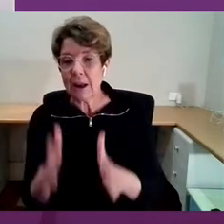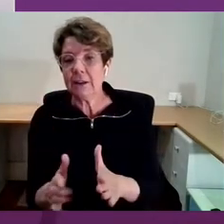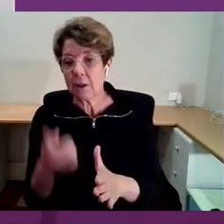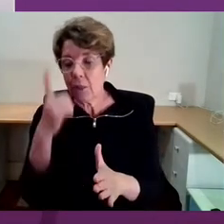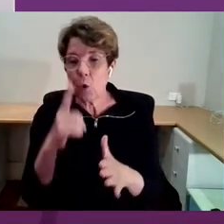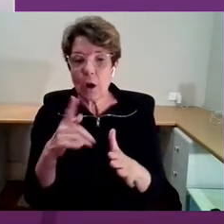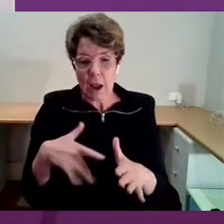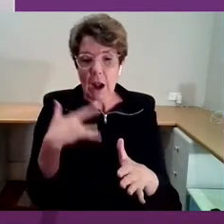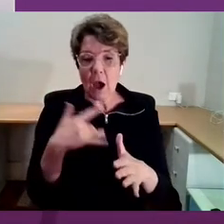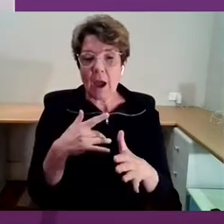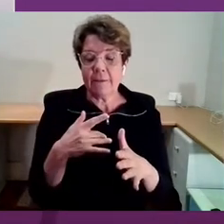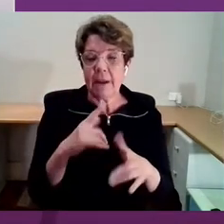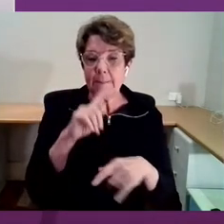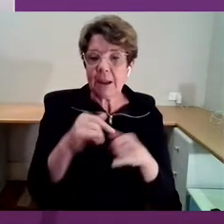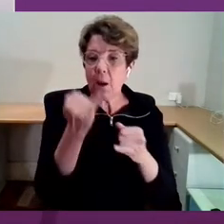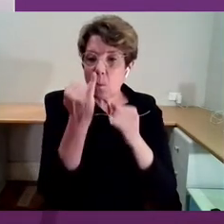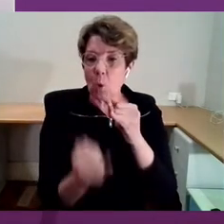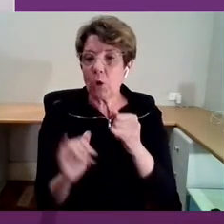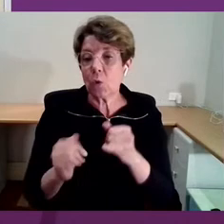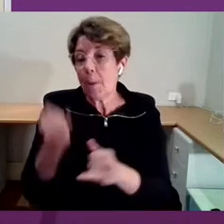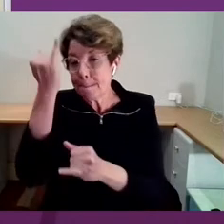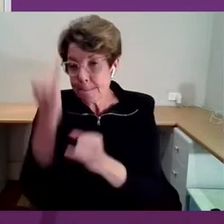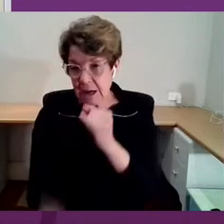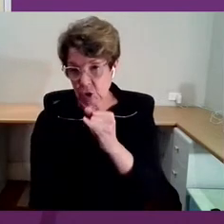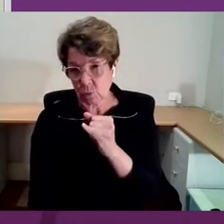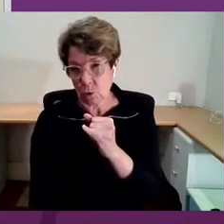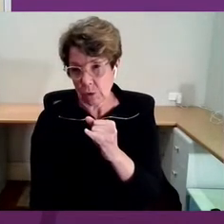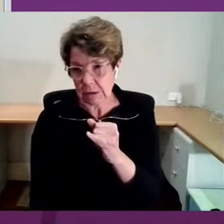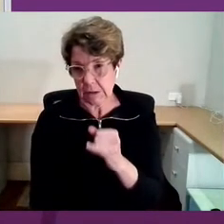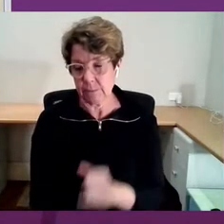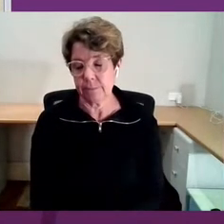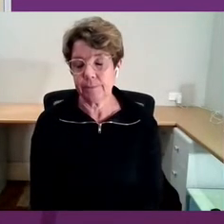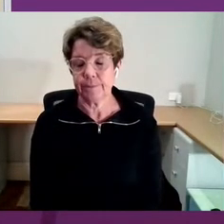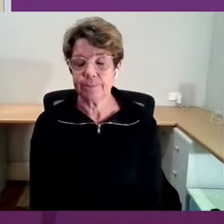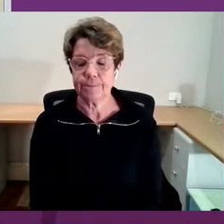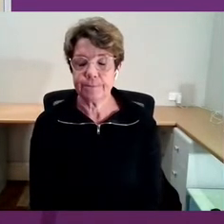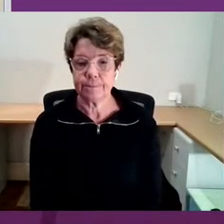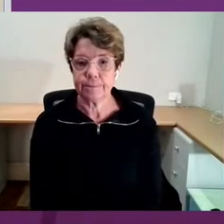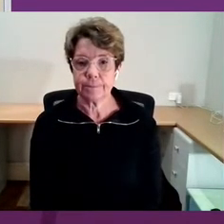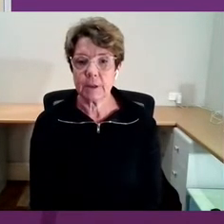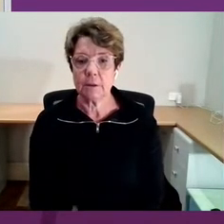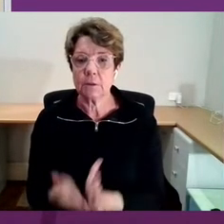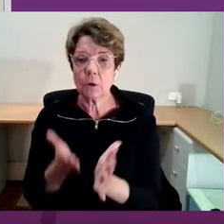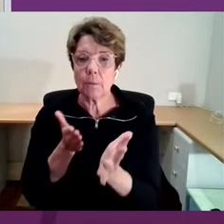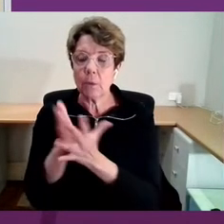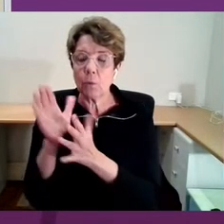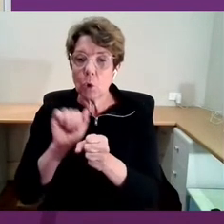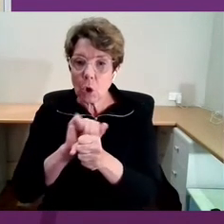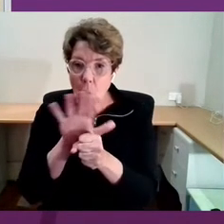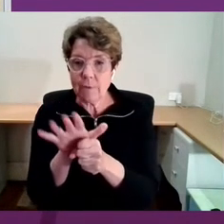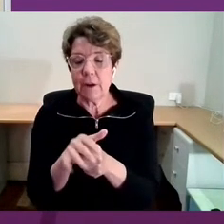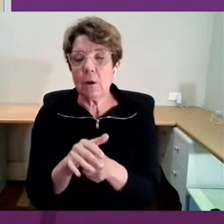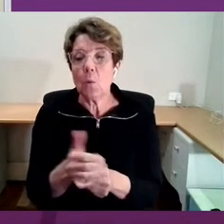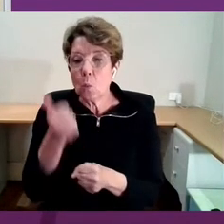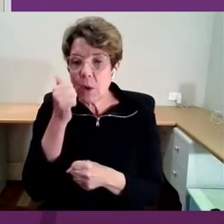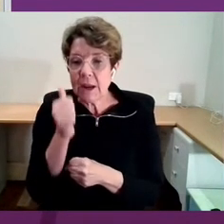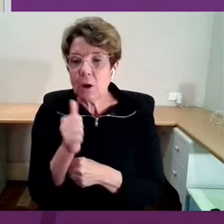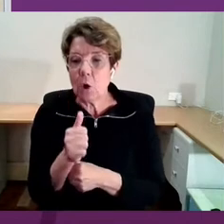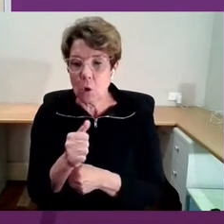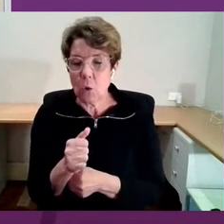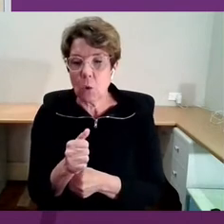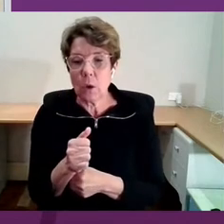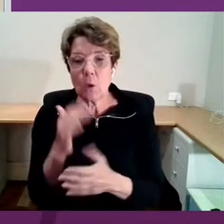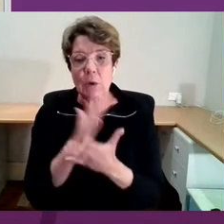or much worse. And so, through COVID, we know that this critical policy